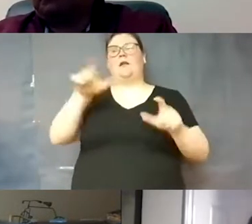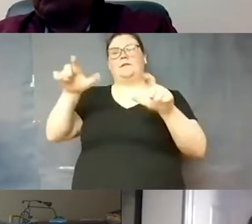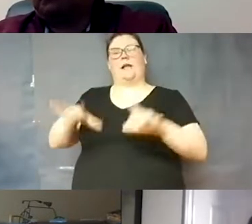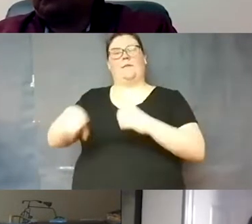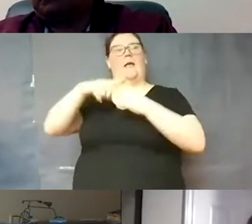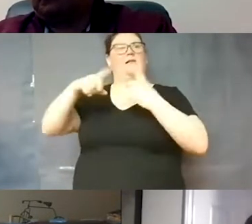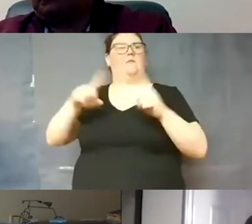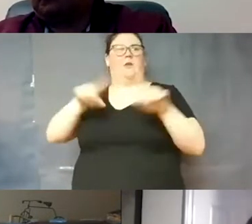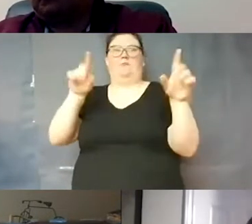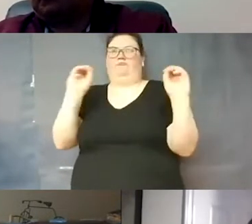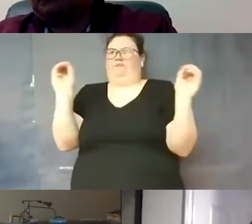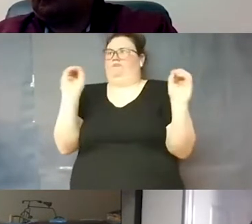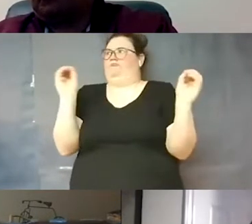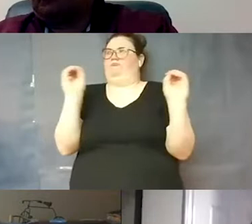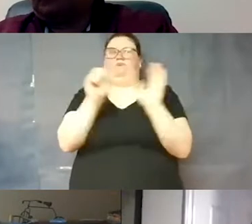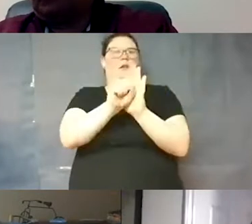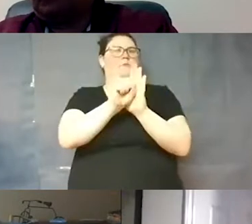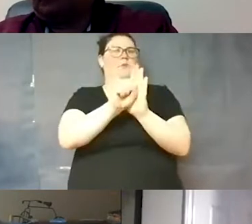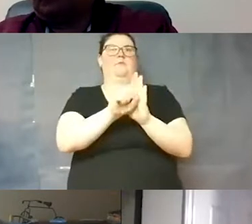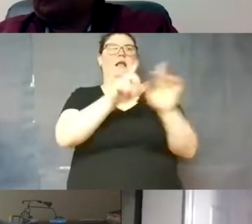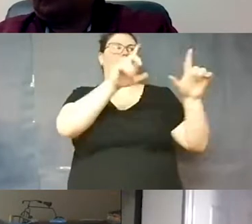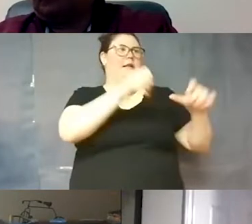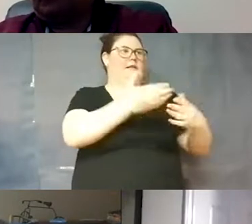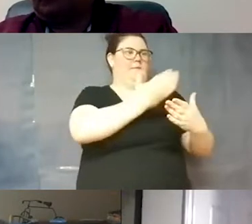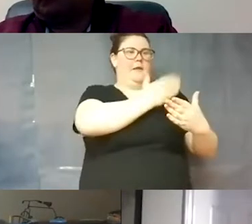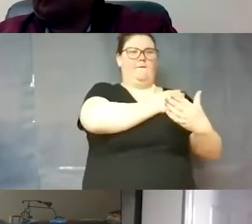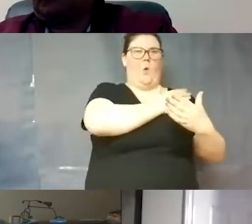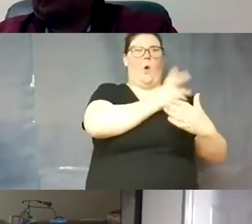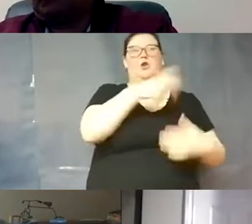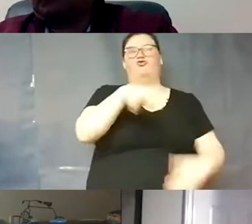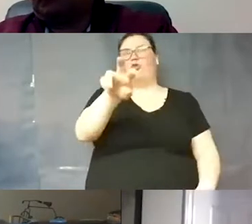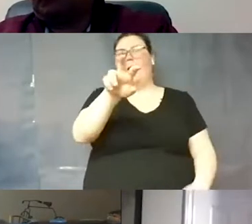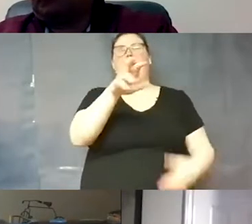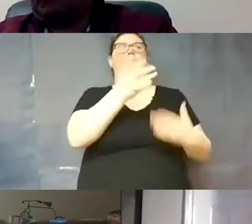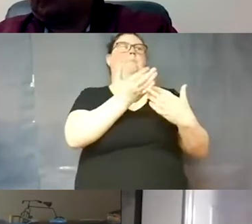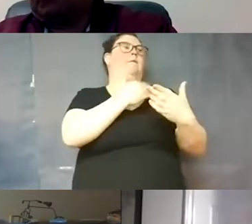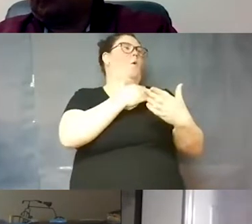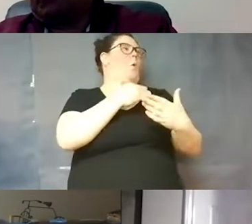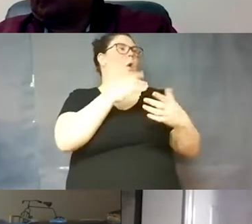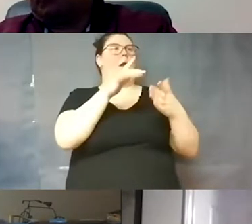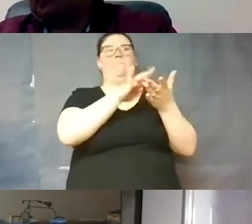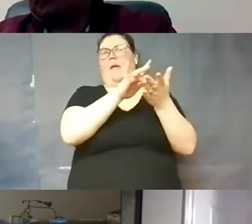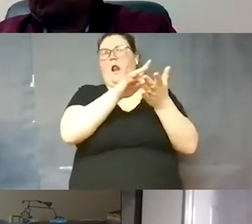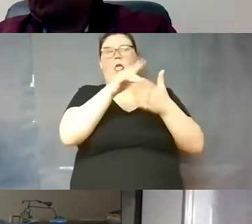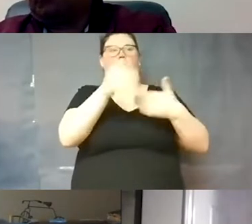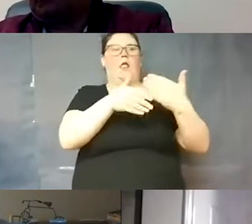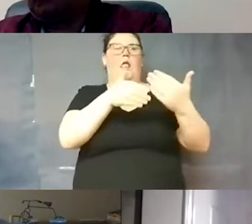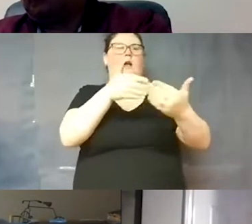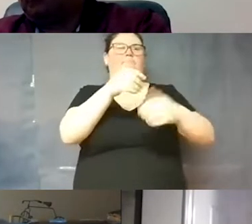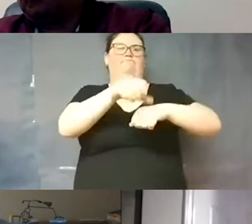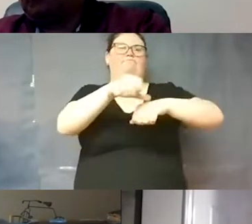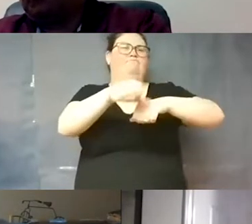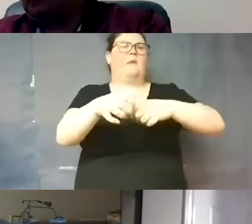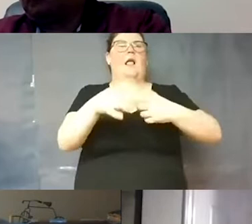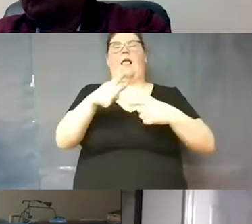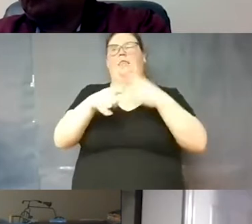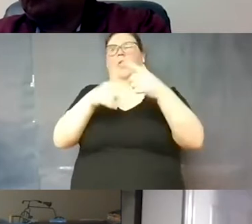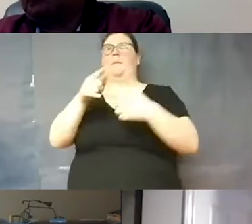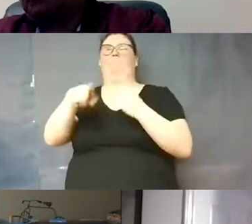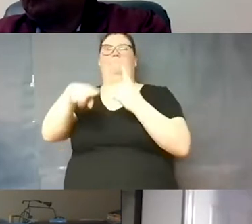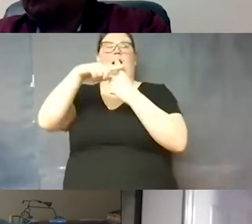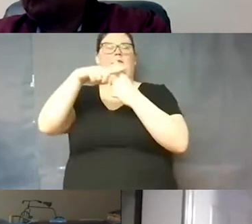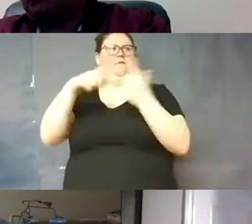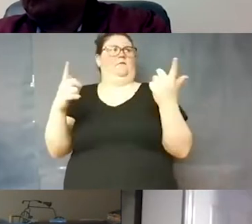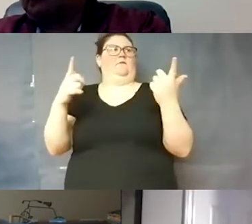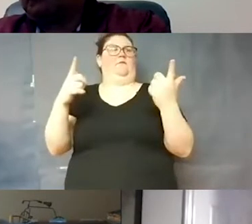never had any symptoms they were tested before a trip or before a medical procedure or whatever and they turn out to be positive and they had no idea that